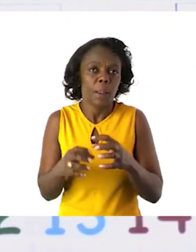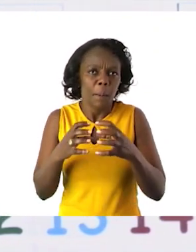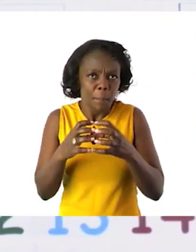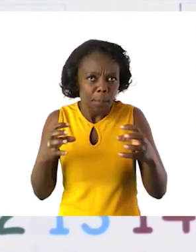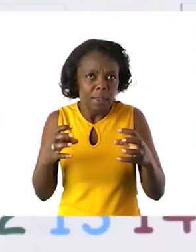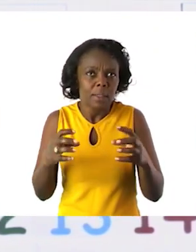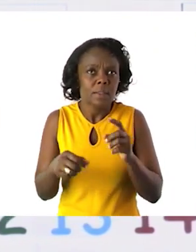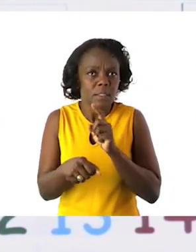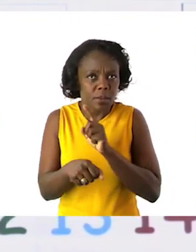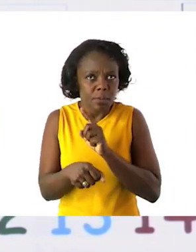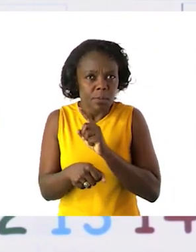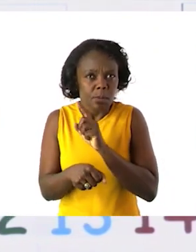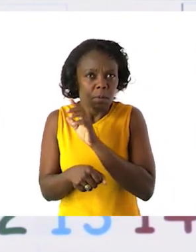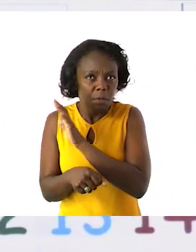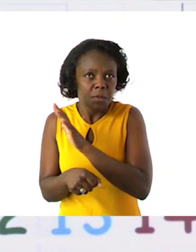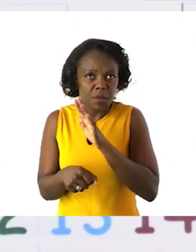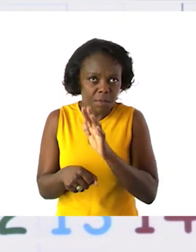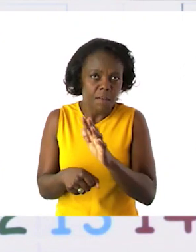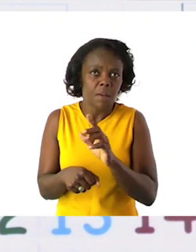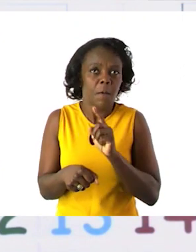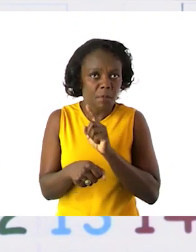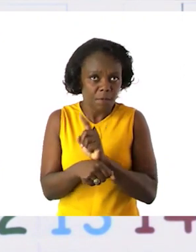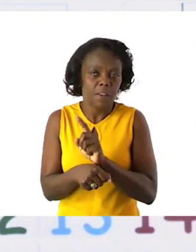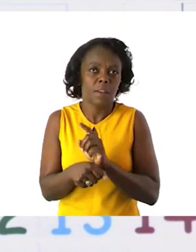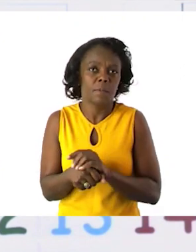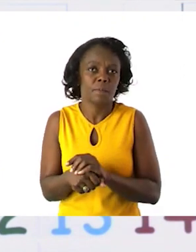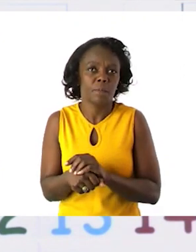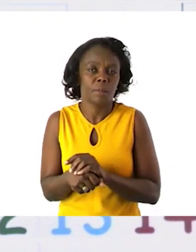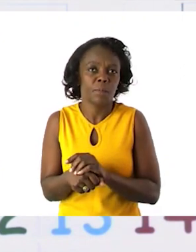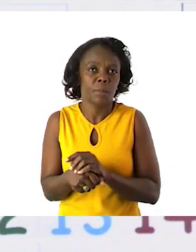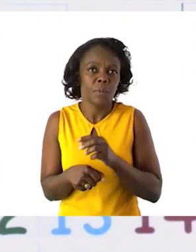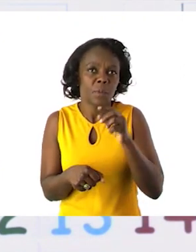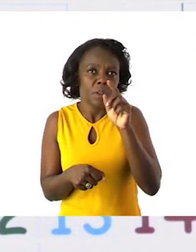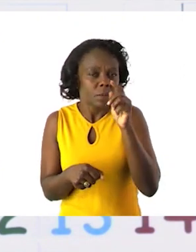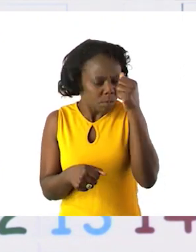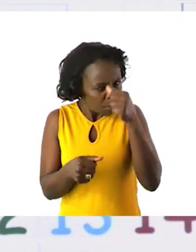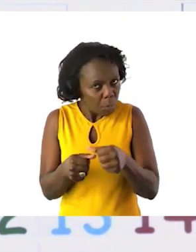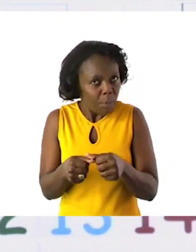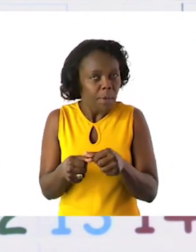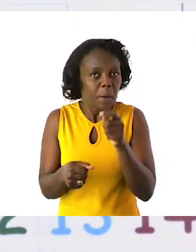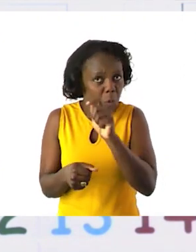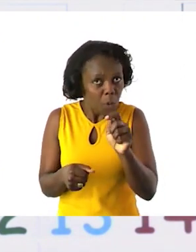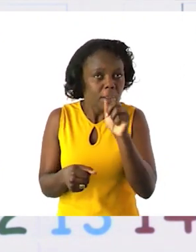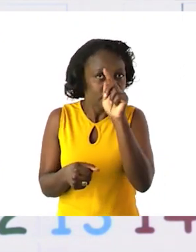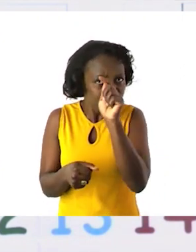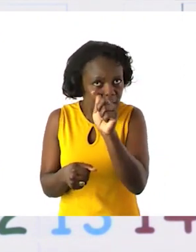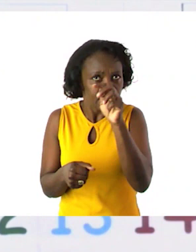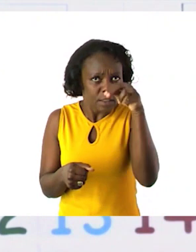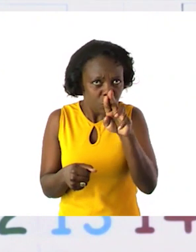down first. So in a 55 remember we have the plus values. Don't forget them.